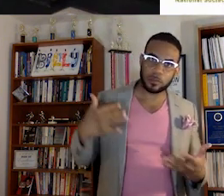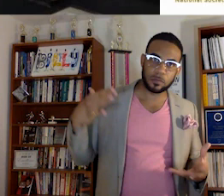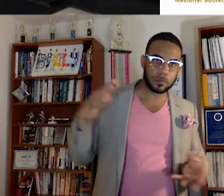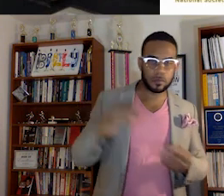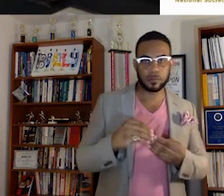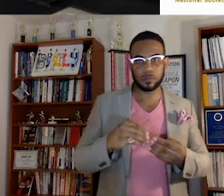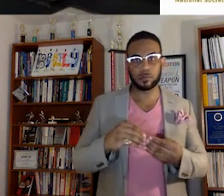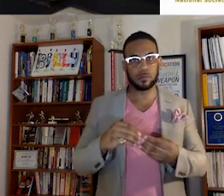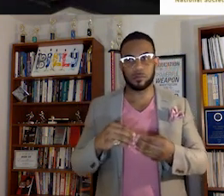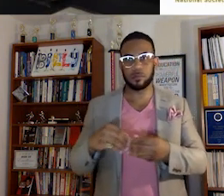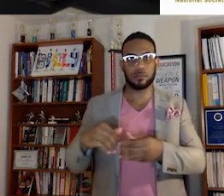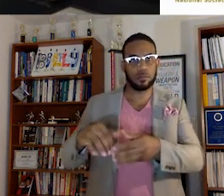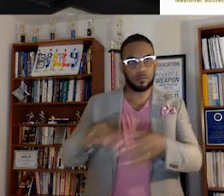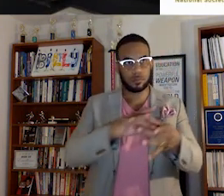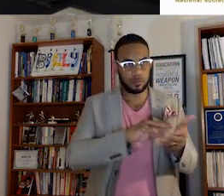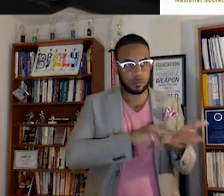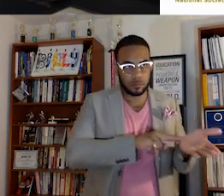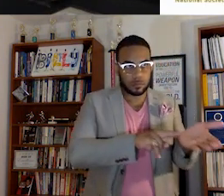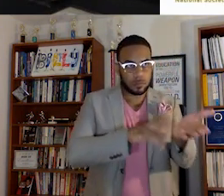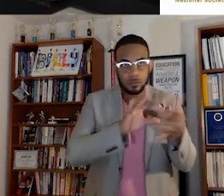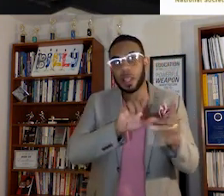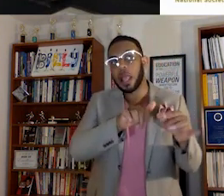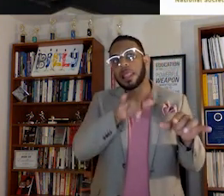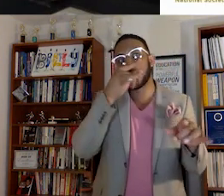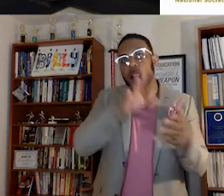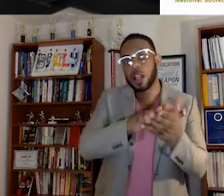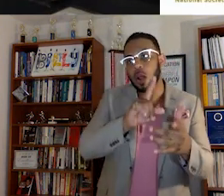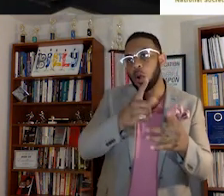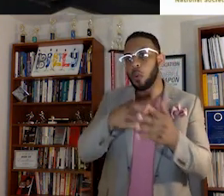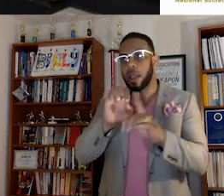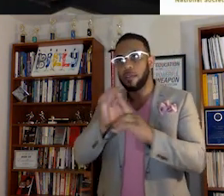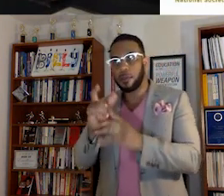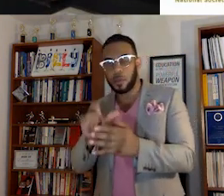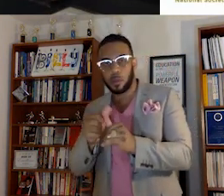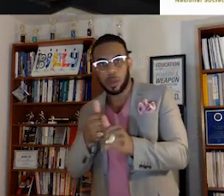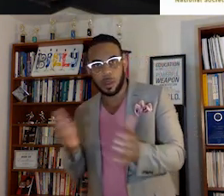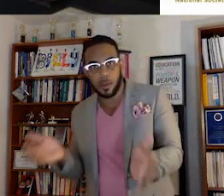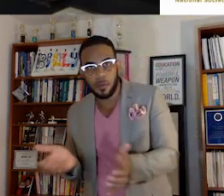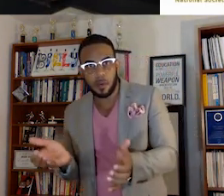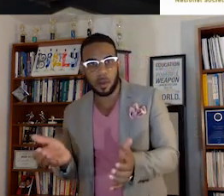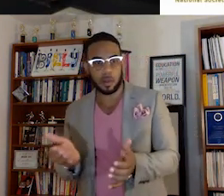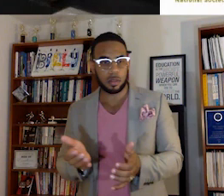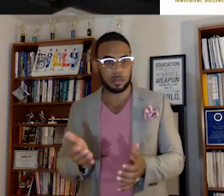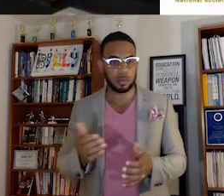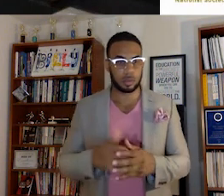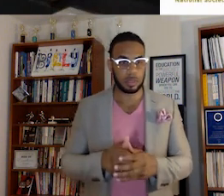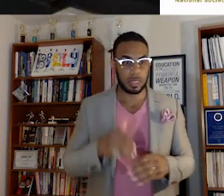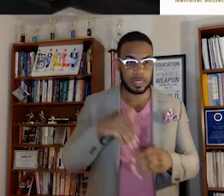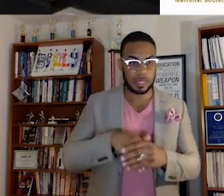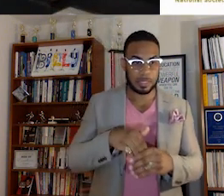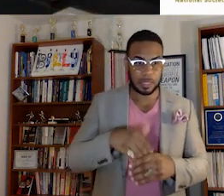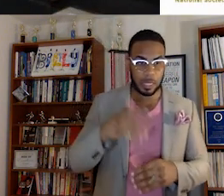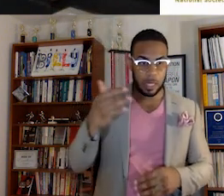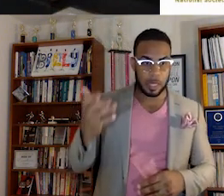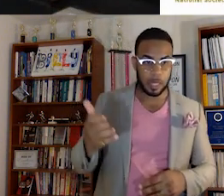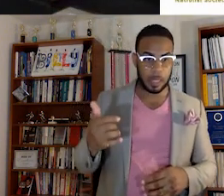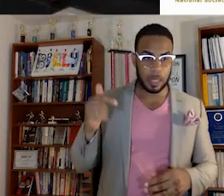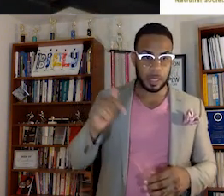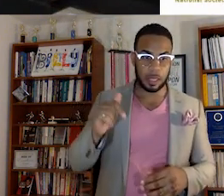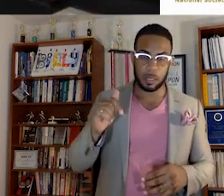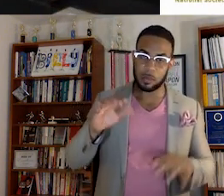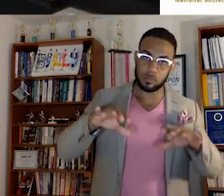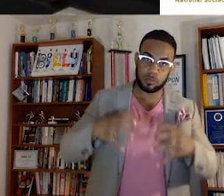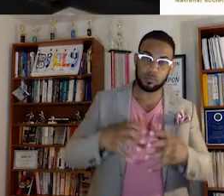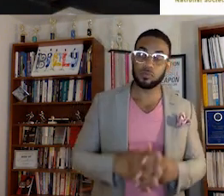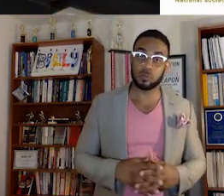say on how their kids learn and what environment they want to foster foster inside this this cohort.